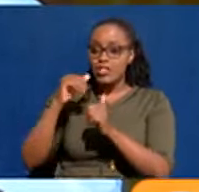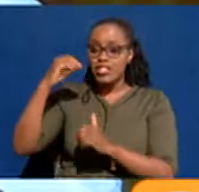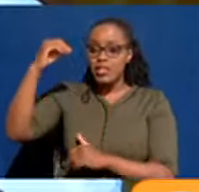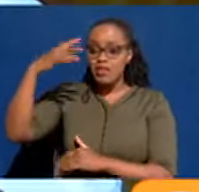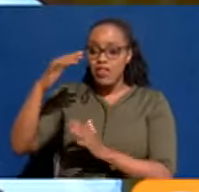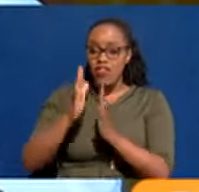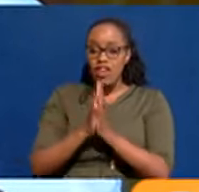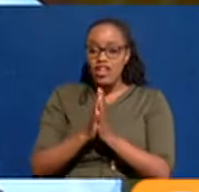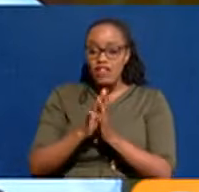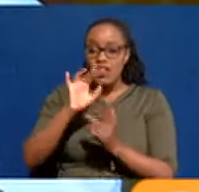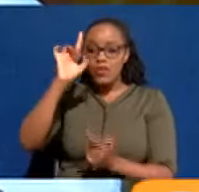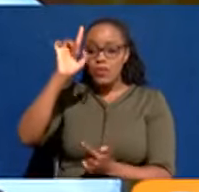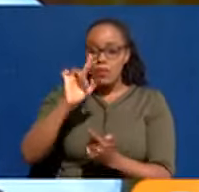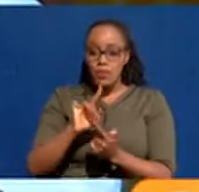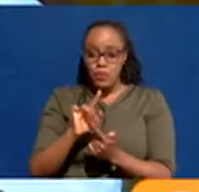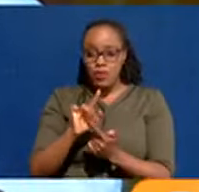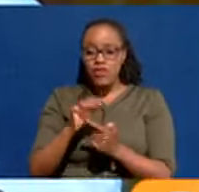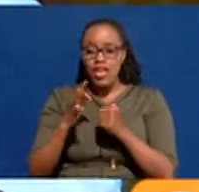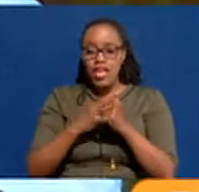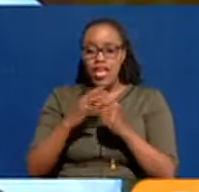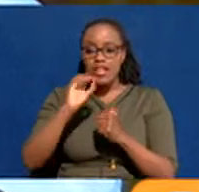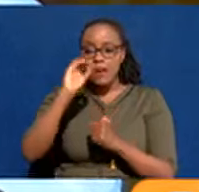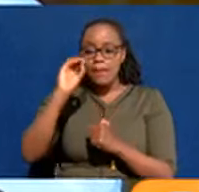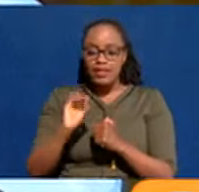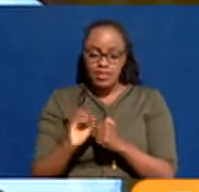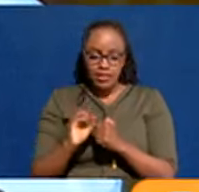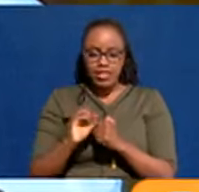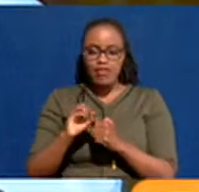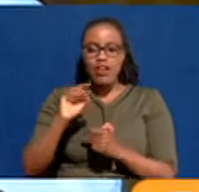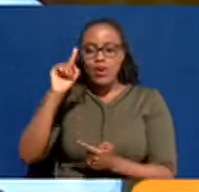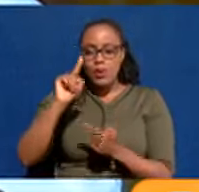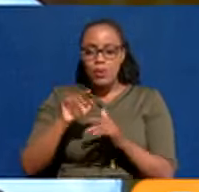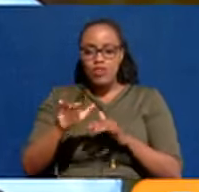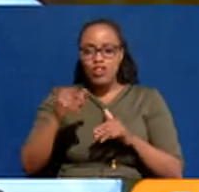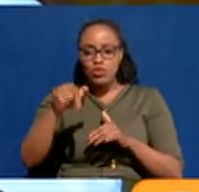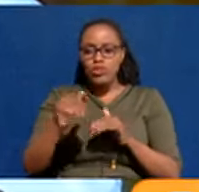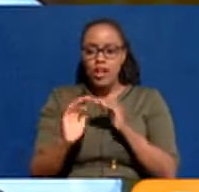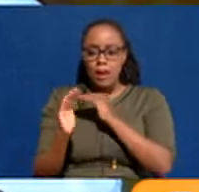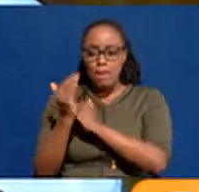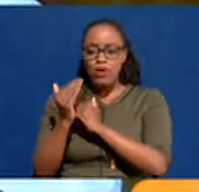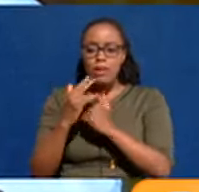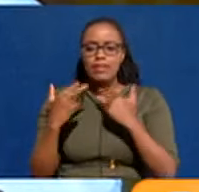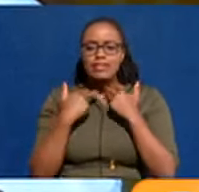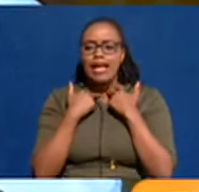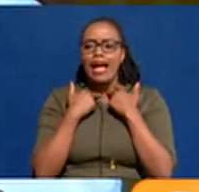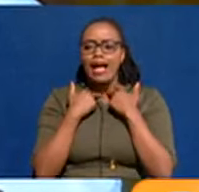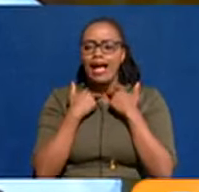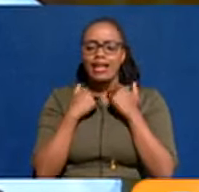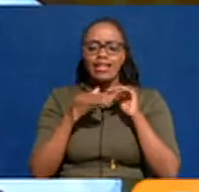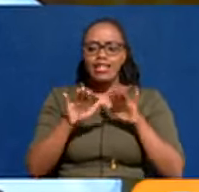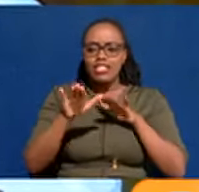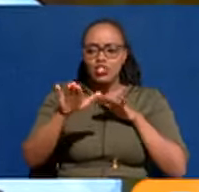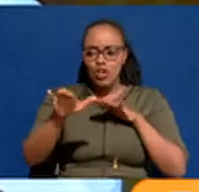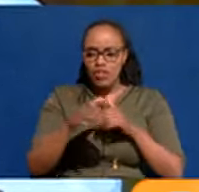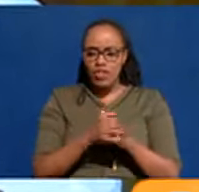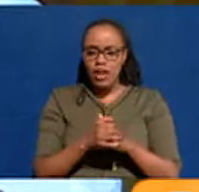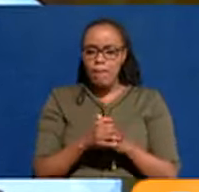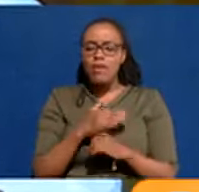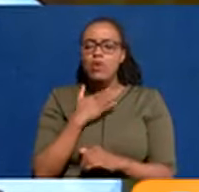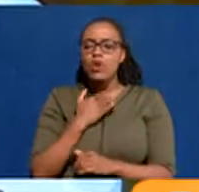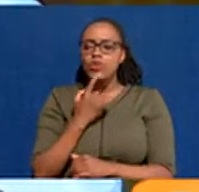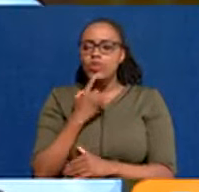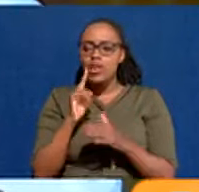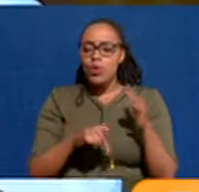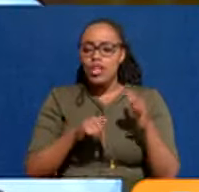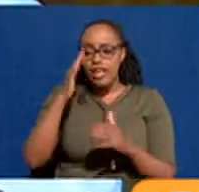And cut down traffic congestion by 80%. This morning, I was still stuck in traffic. Yeah. And as we've always said,